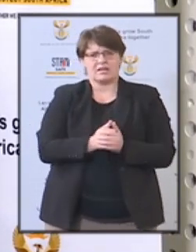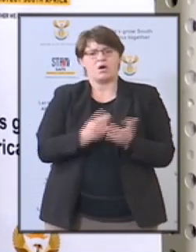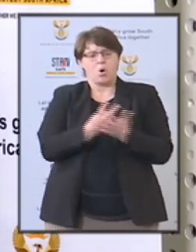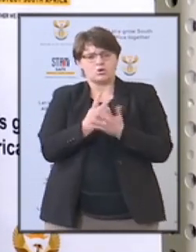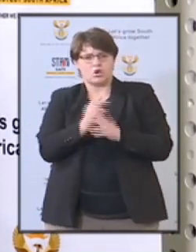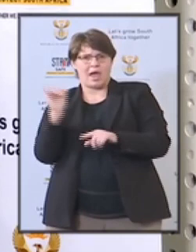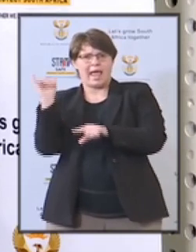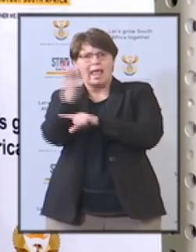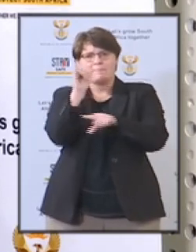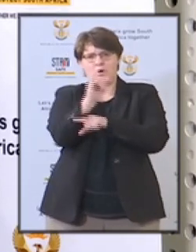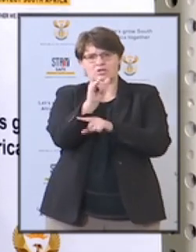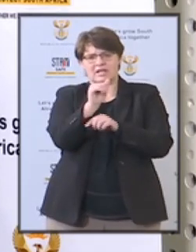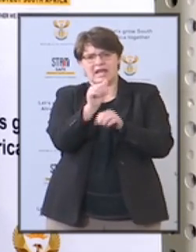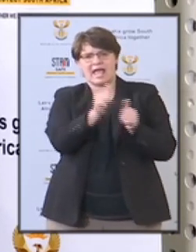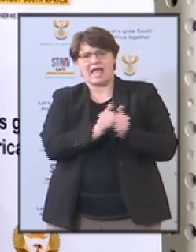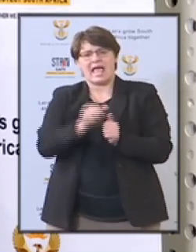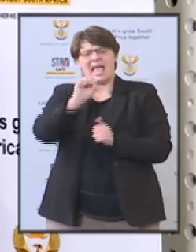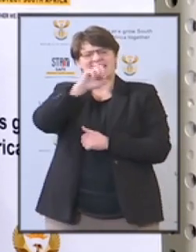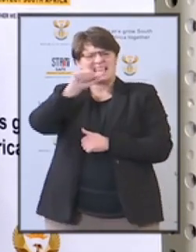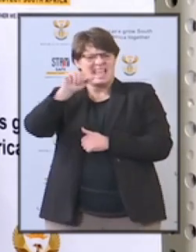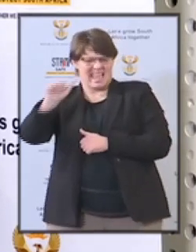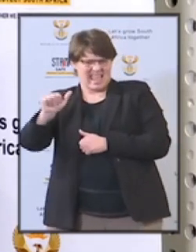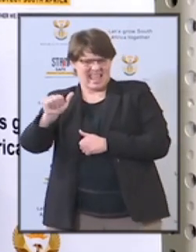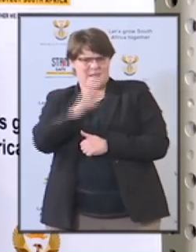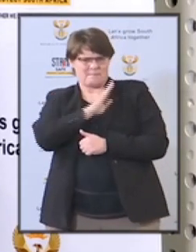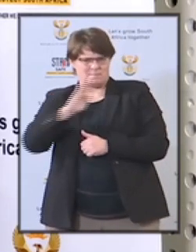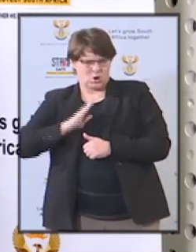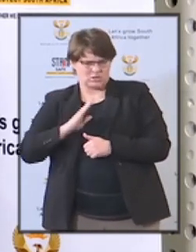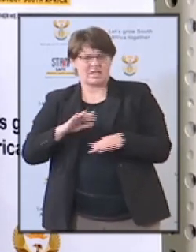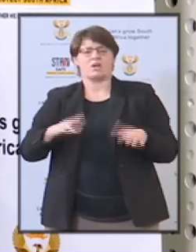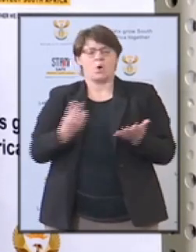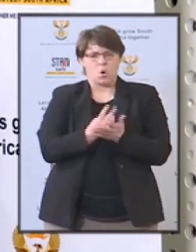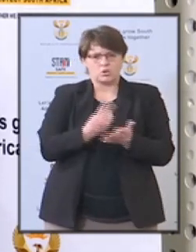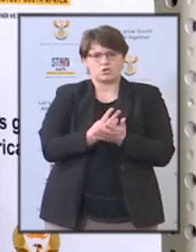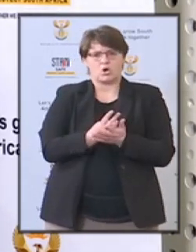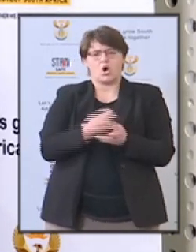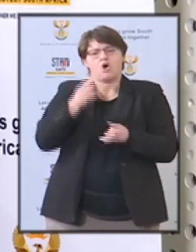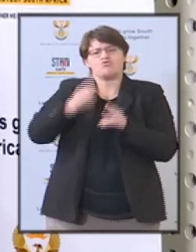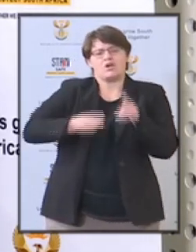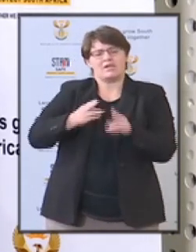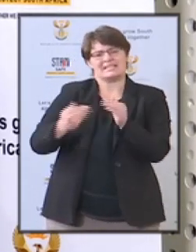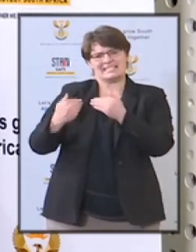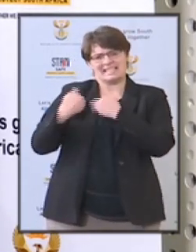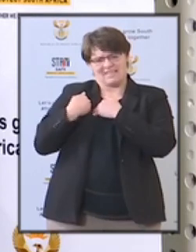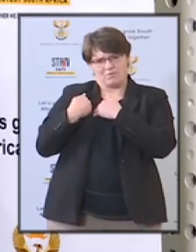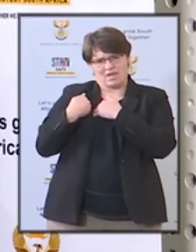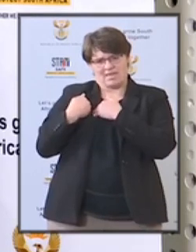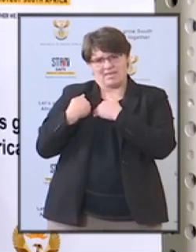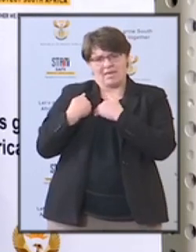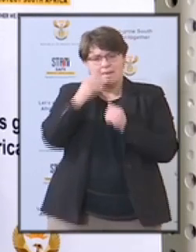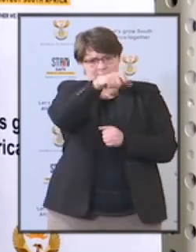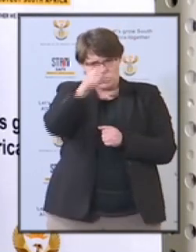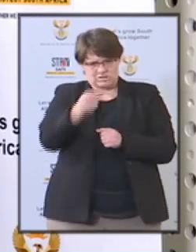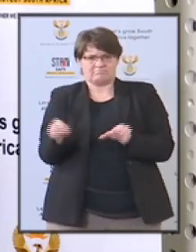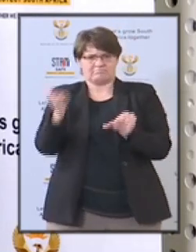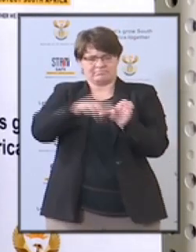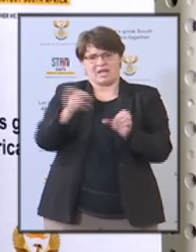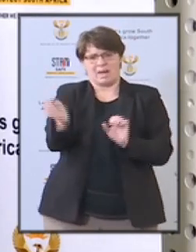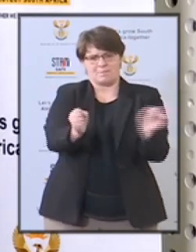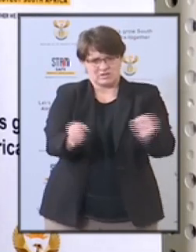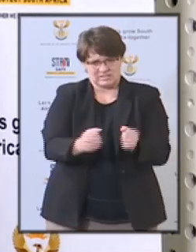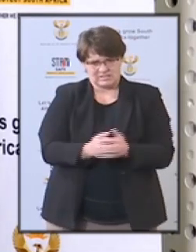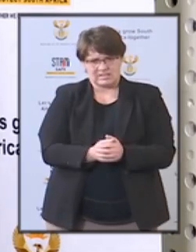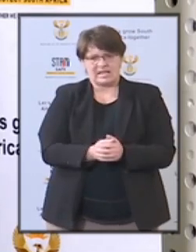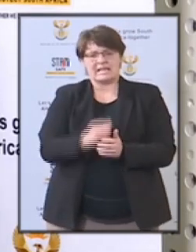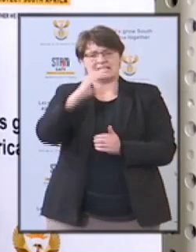Company South Africa Board, the non-executive members to the Railway Safety Regulating Board, the Chief Financial